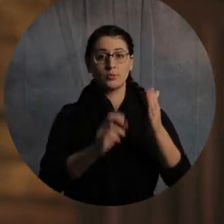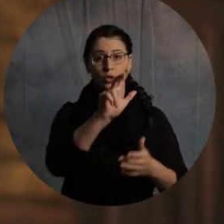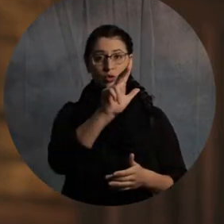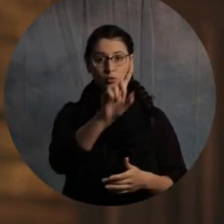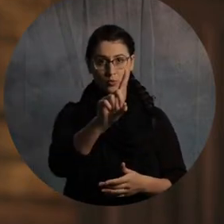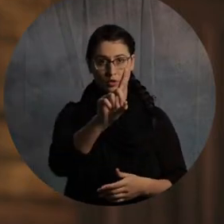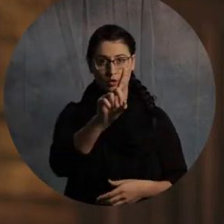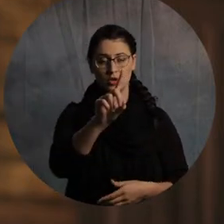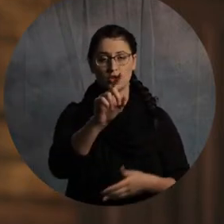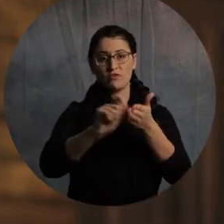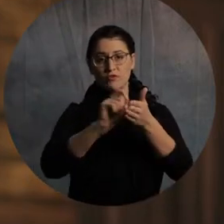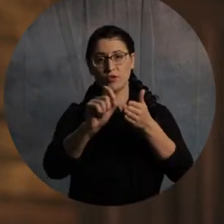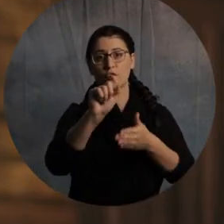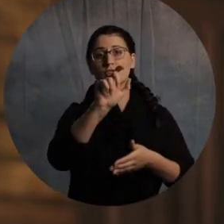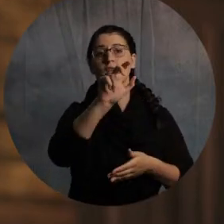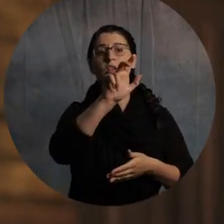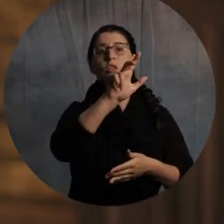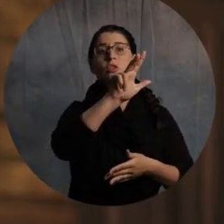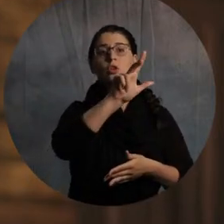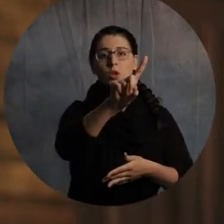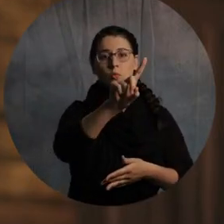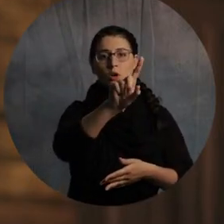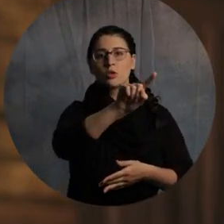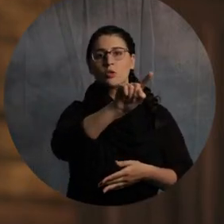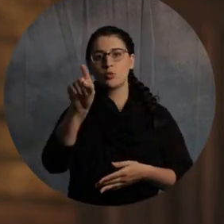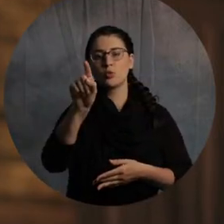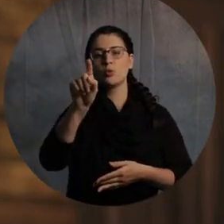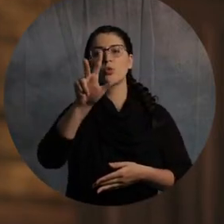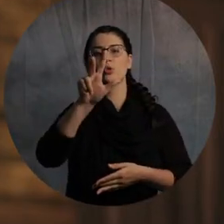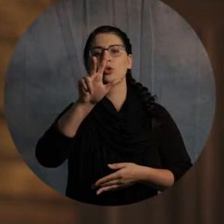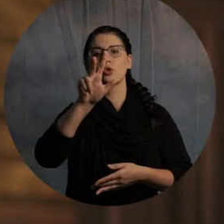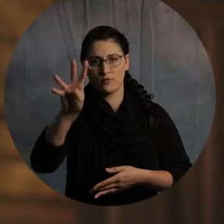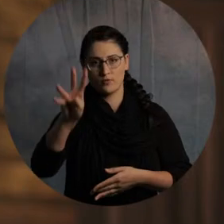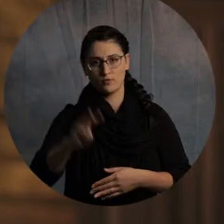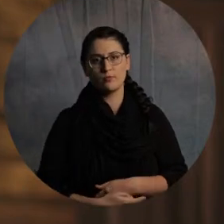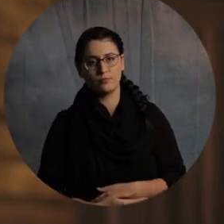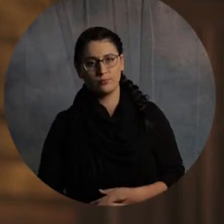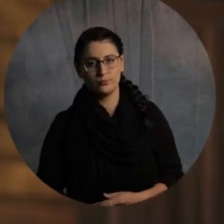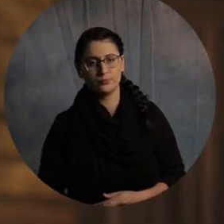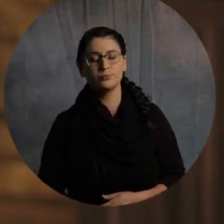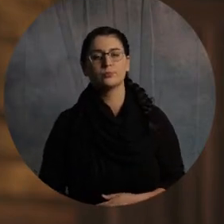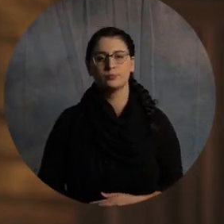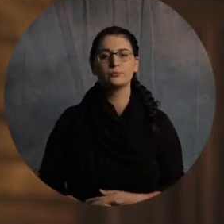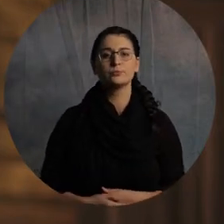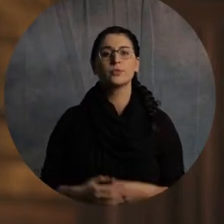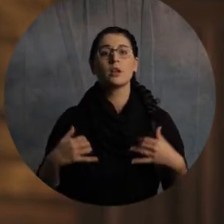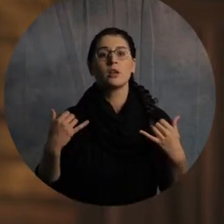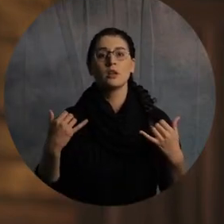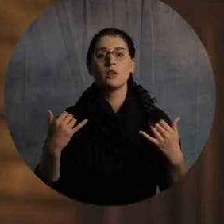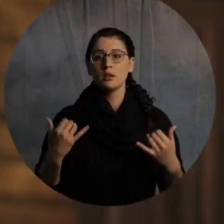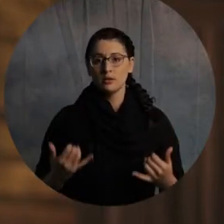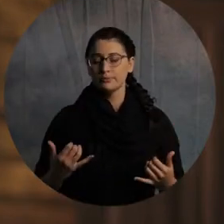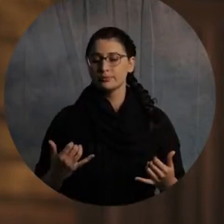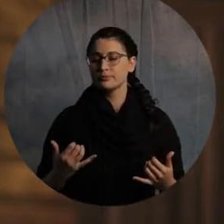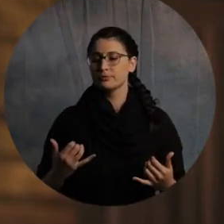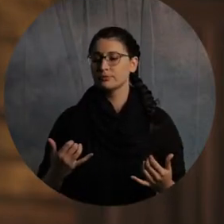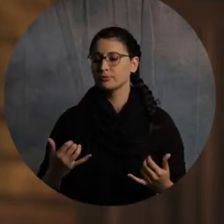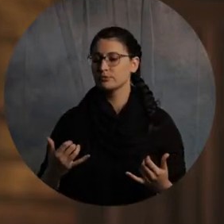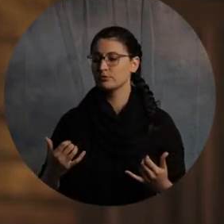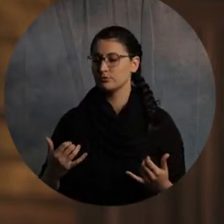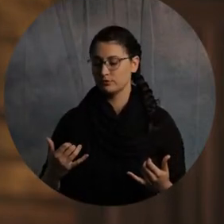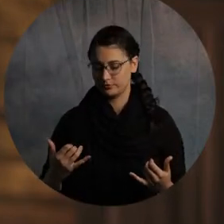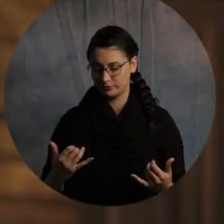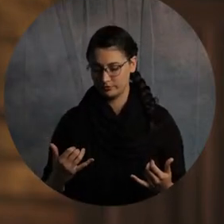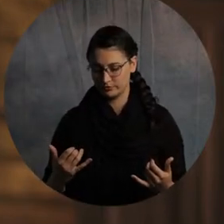31, verses 31, chapter 31, verses 31 through 34, all right? Now, I got my,